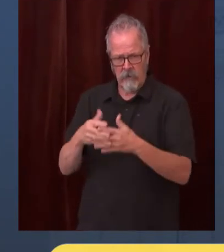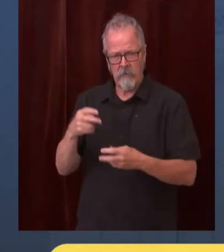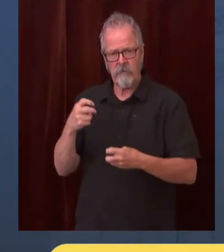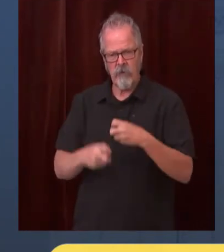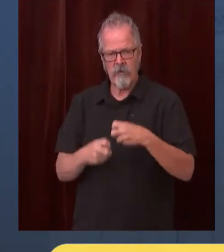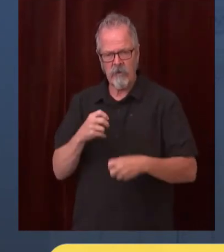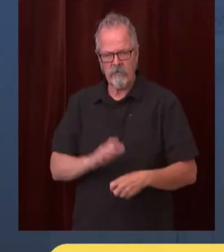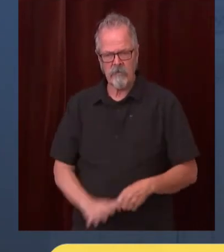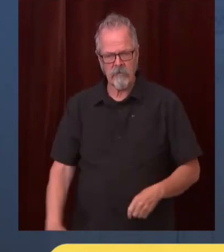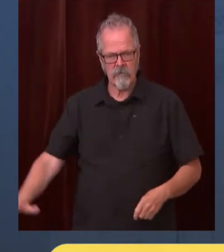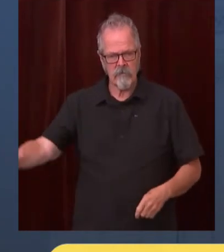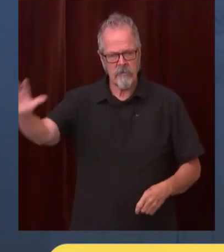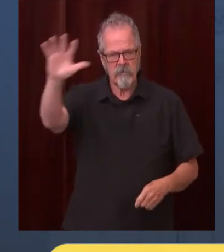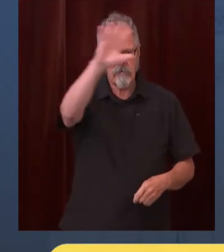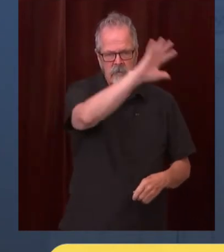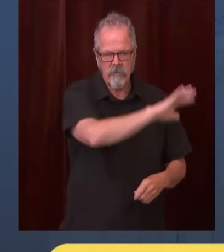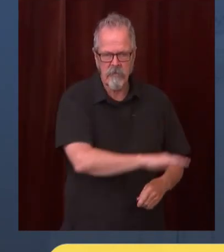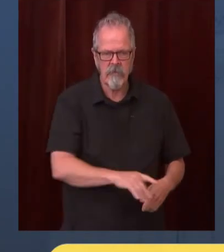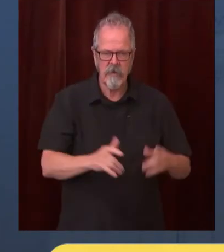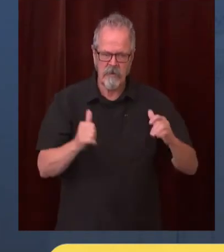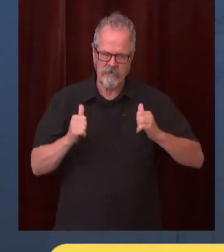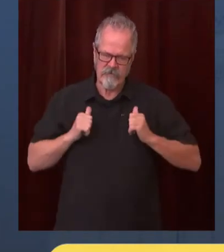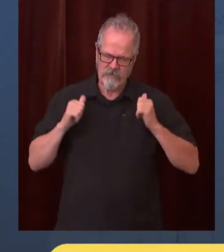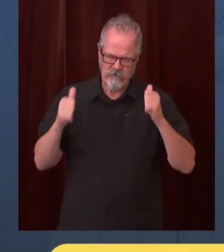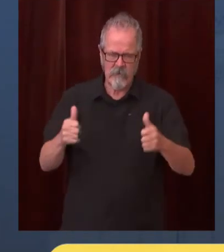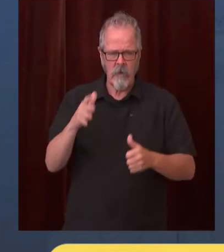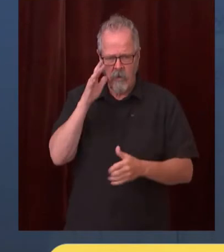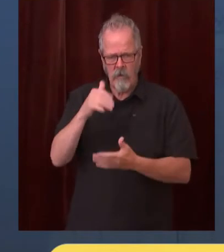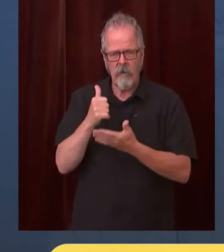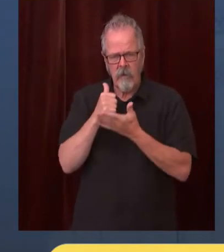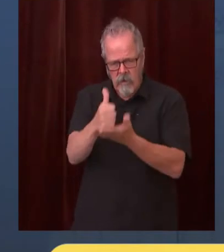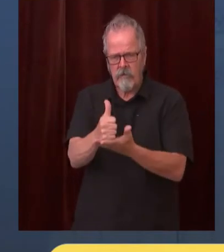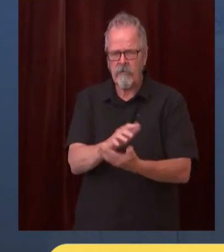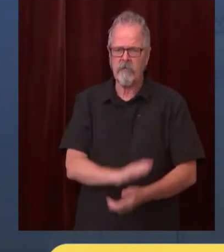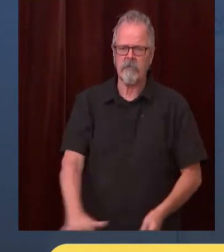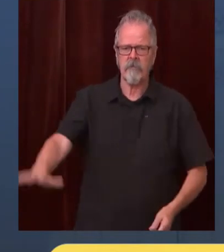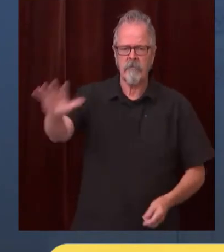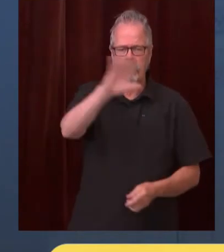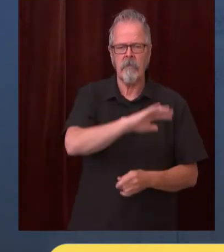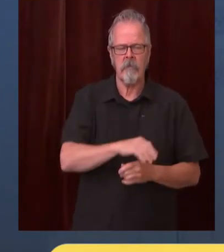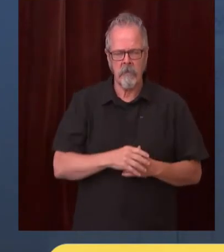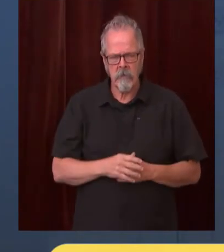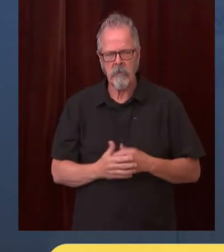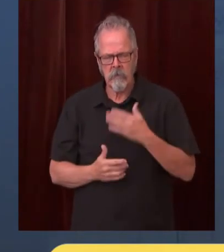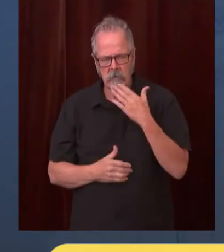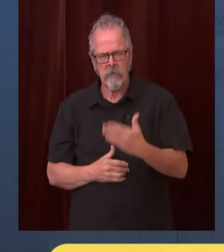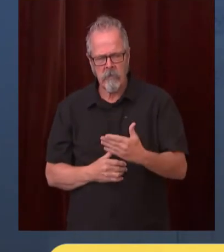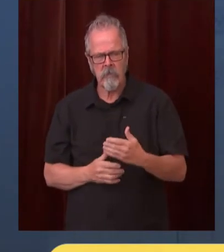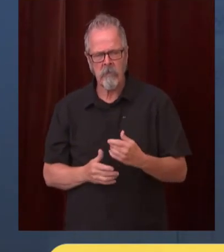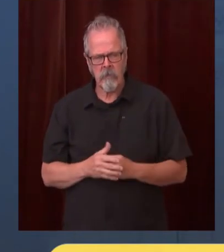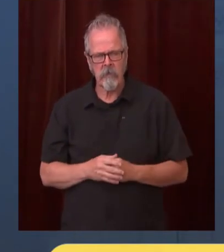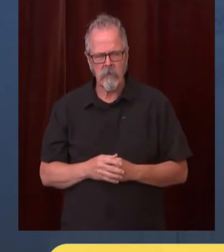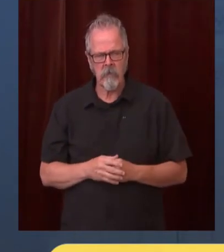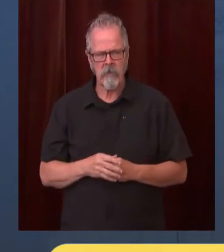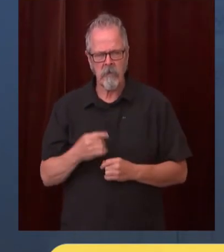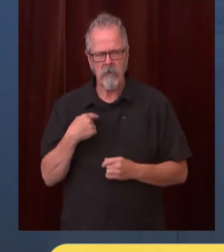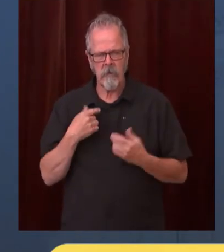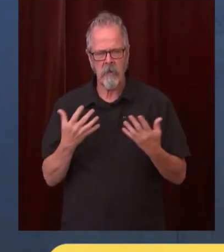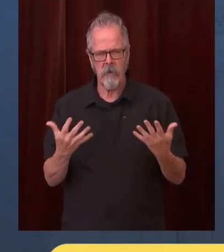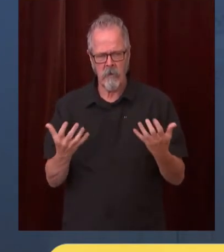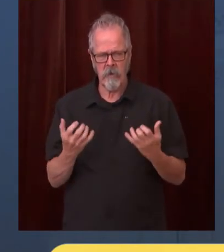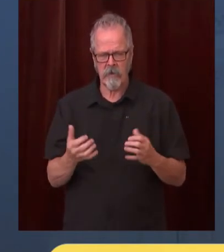the united states but look i just want to address this issue of the decision to be non-vaccinated